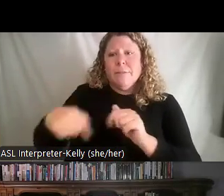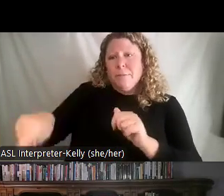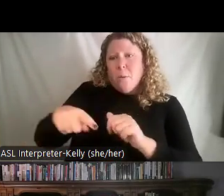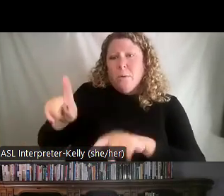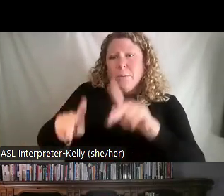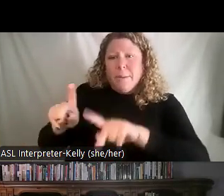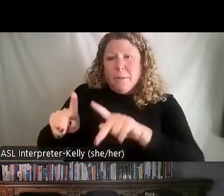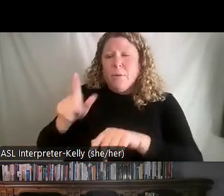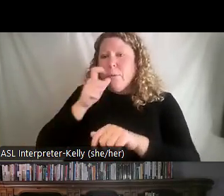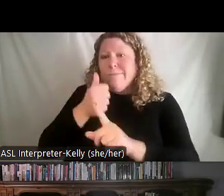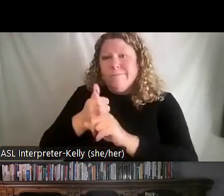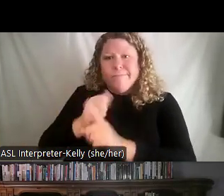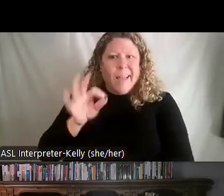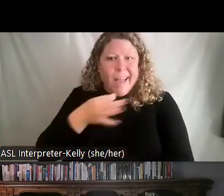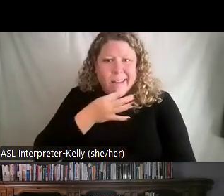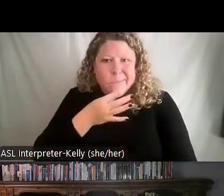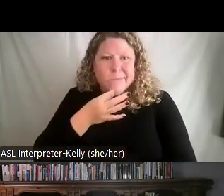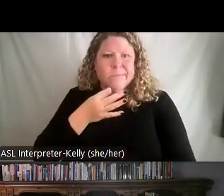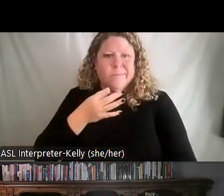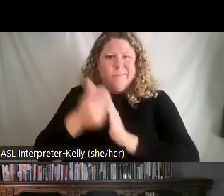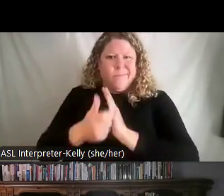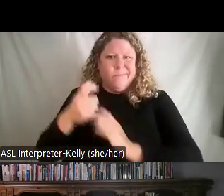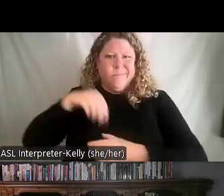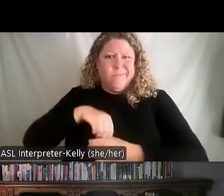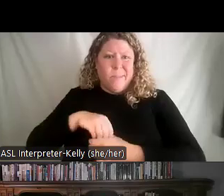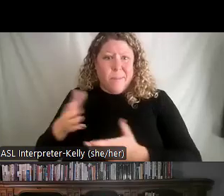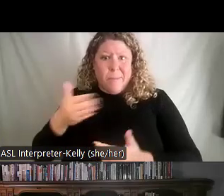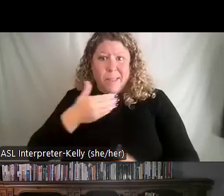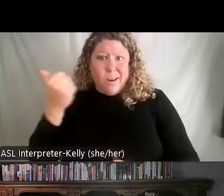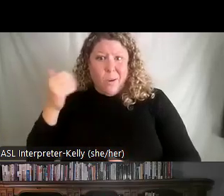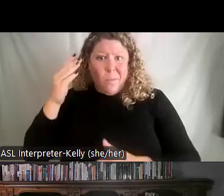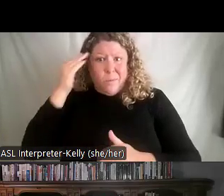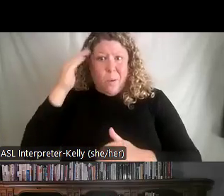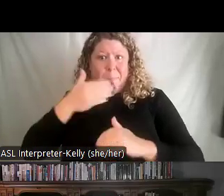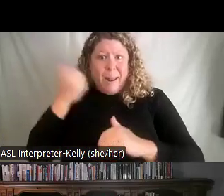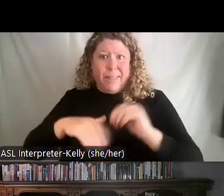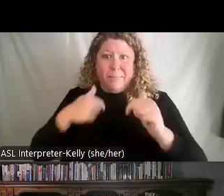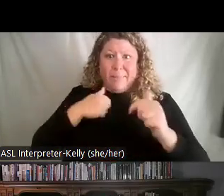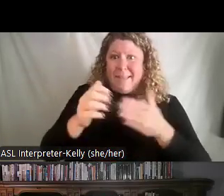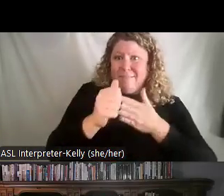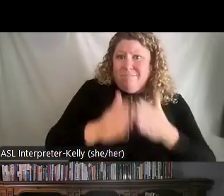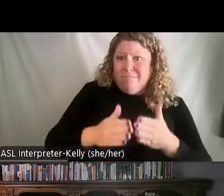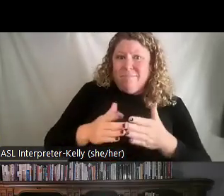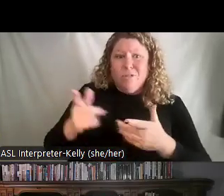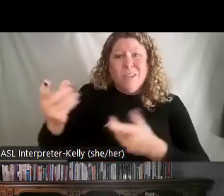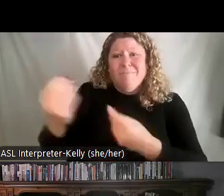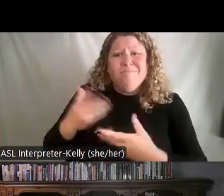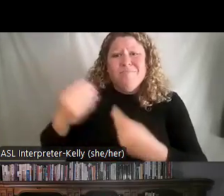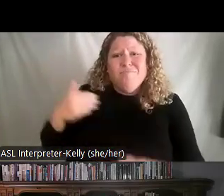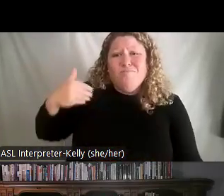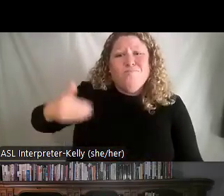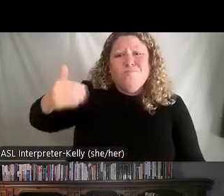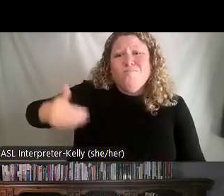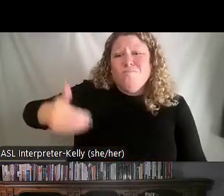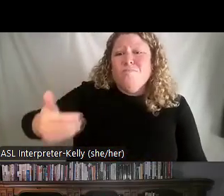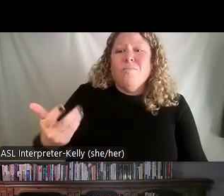subject matter experts. They know their stuff. They may even know it better than you. So they're going to keep their boss informed of the task and progress. They can